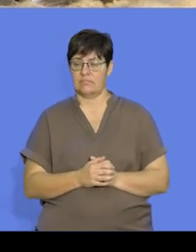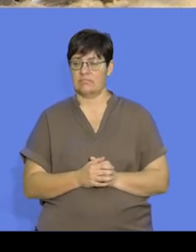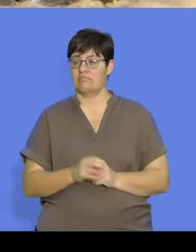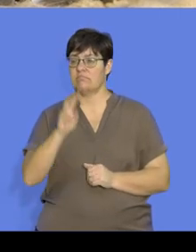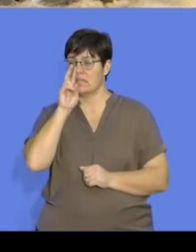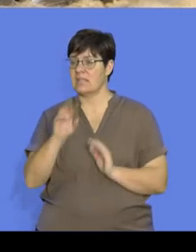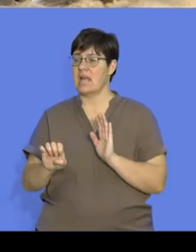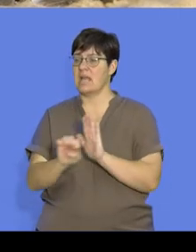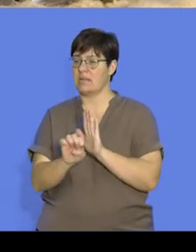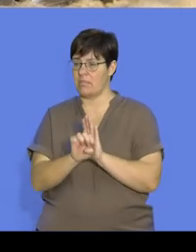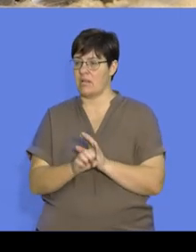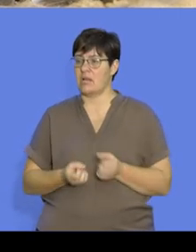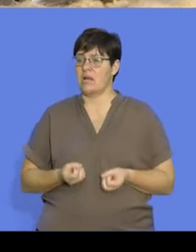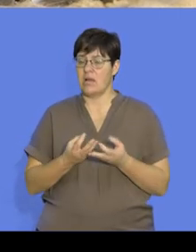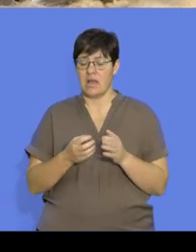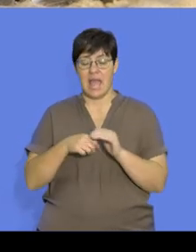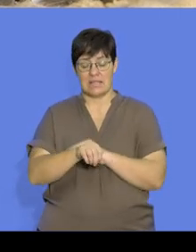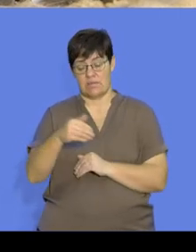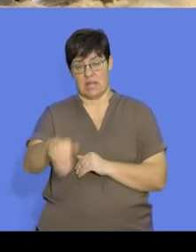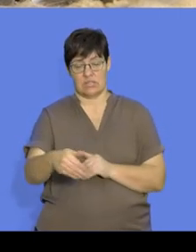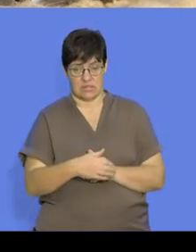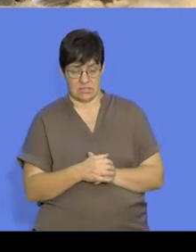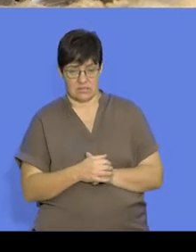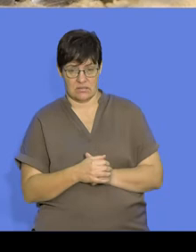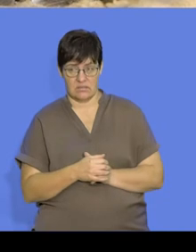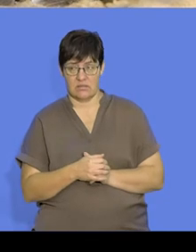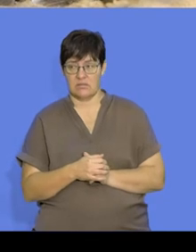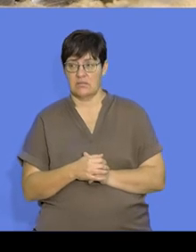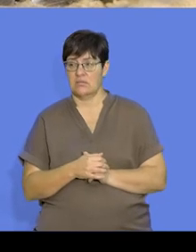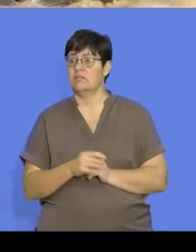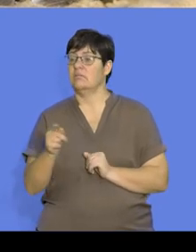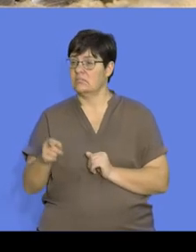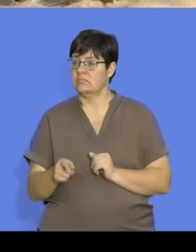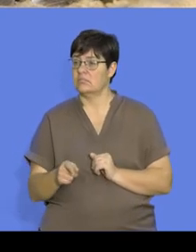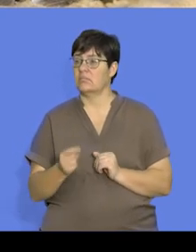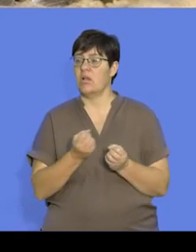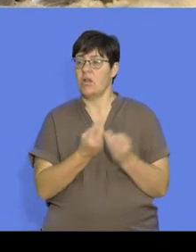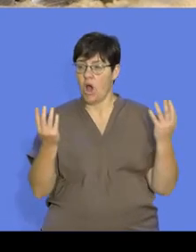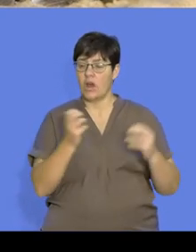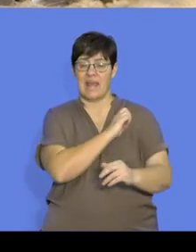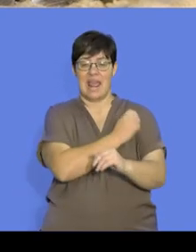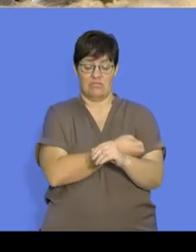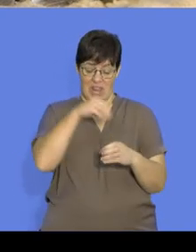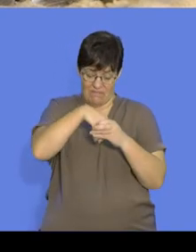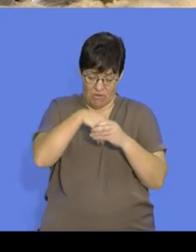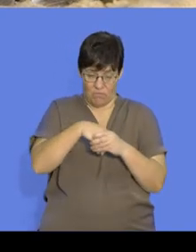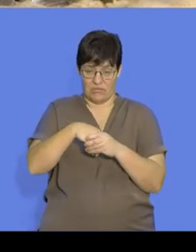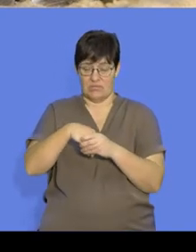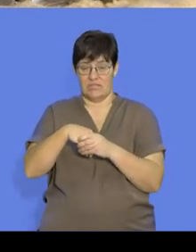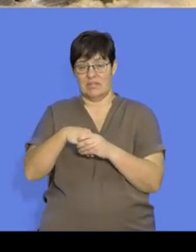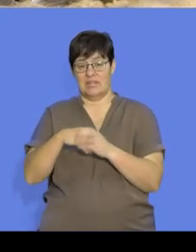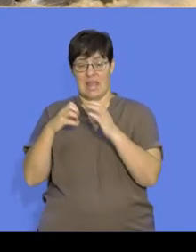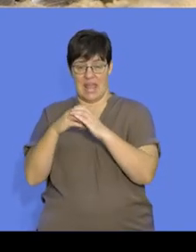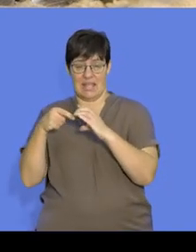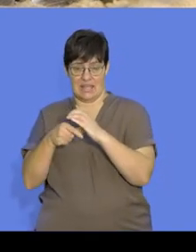Here we see examples of animals that are producing eggs externally and they actually have lots of energy in these eggs